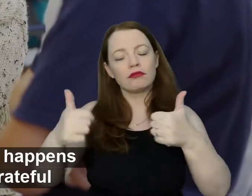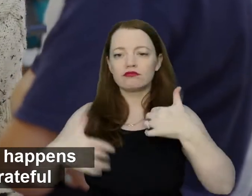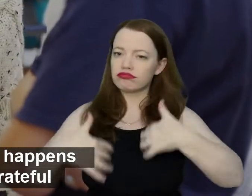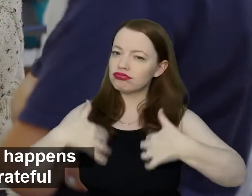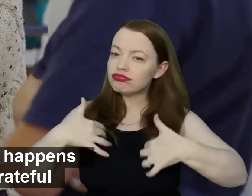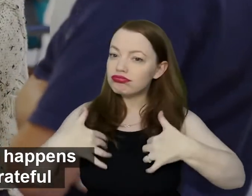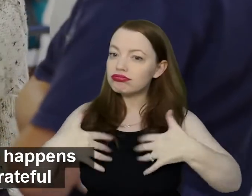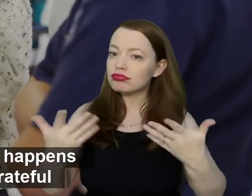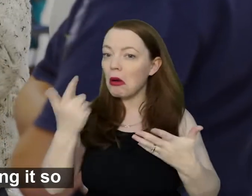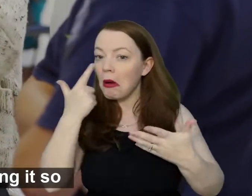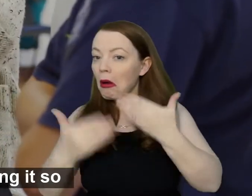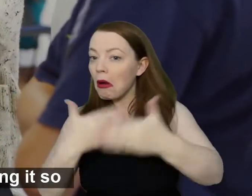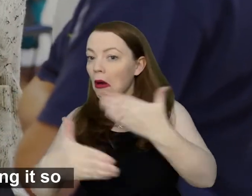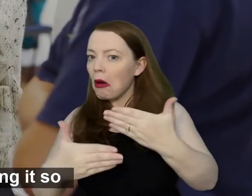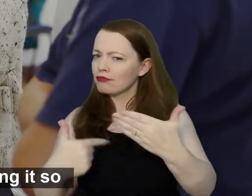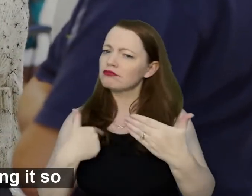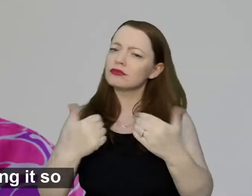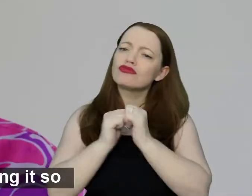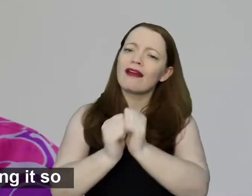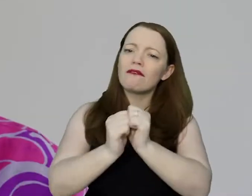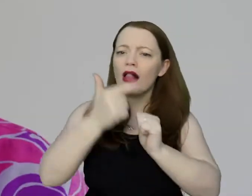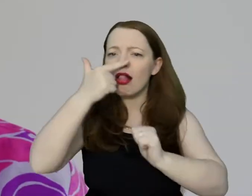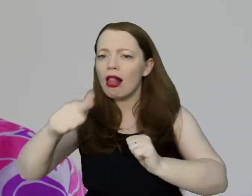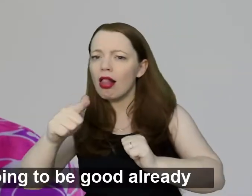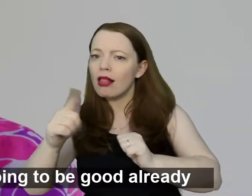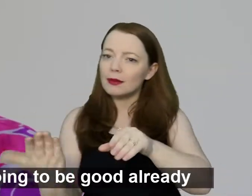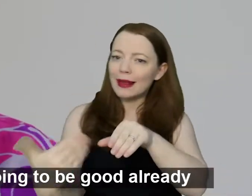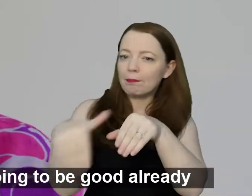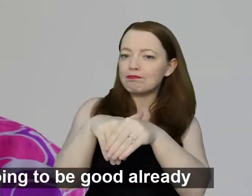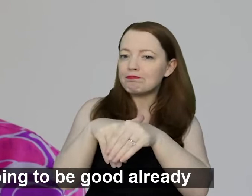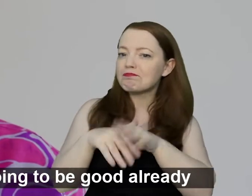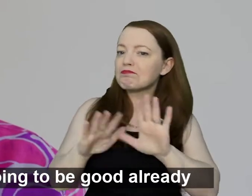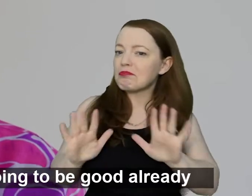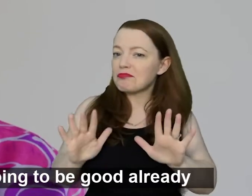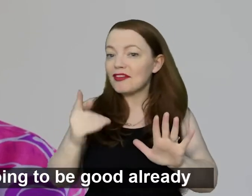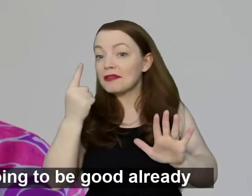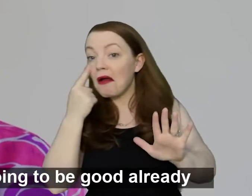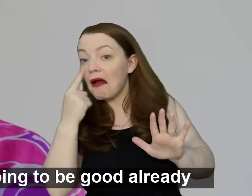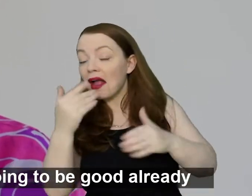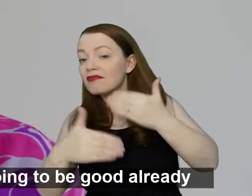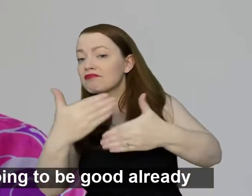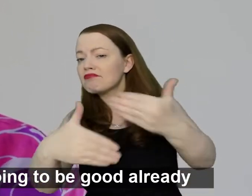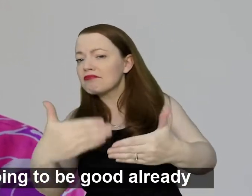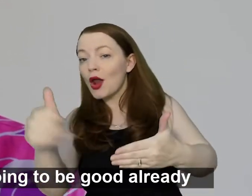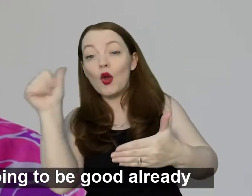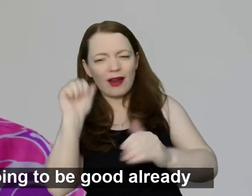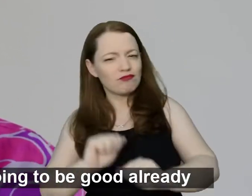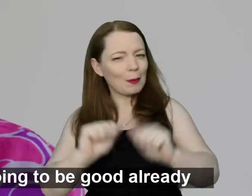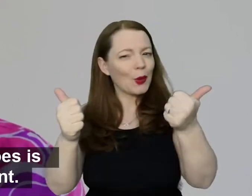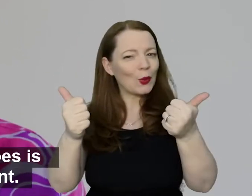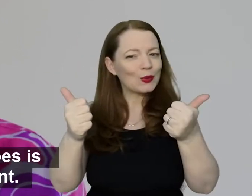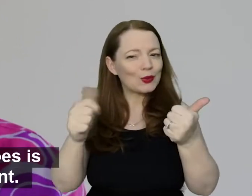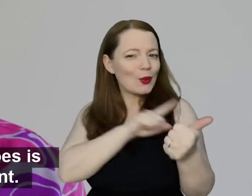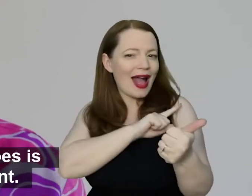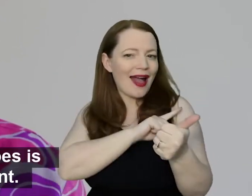hugely grateful and deeply privileged to be doing it. So just seeing it doing its thing, and knowing it's going to be good already,